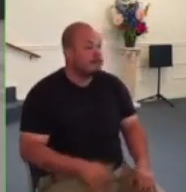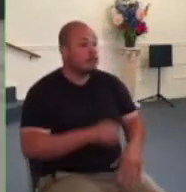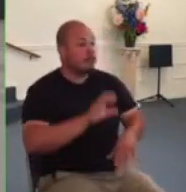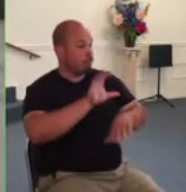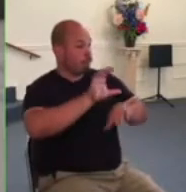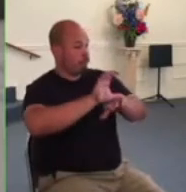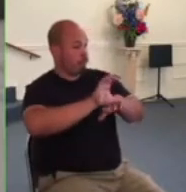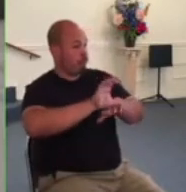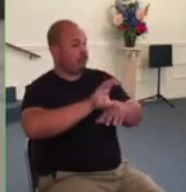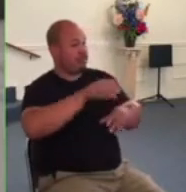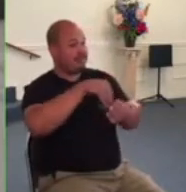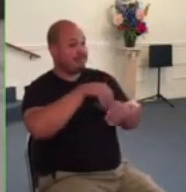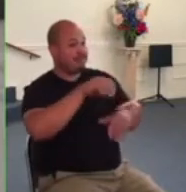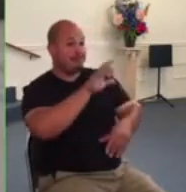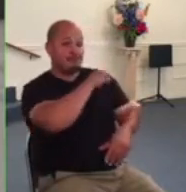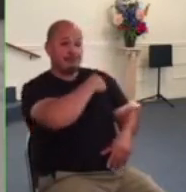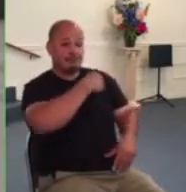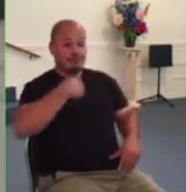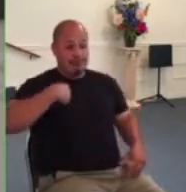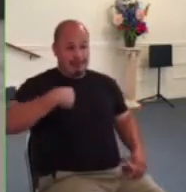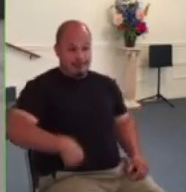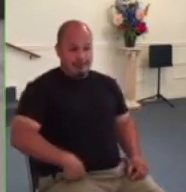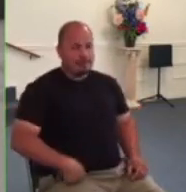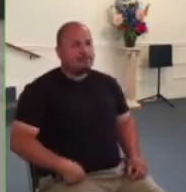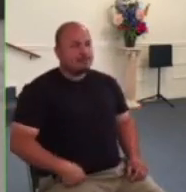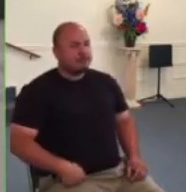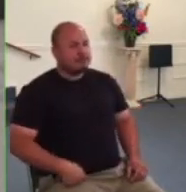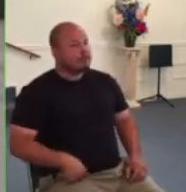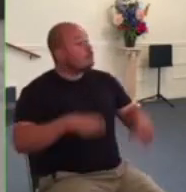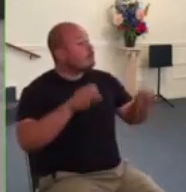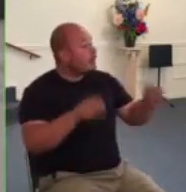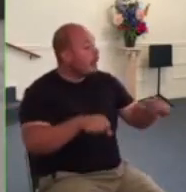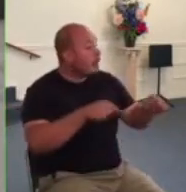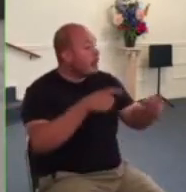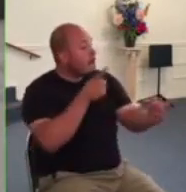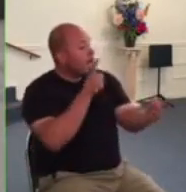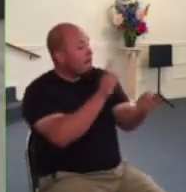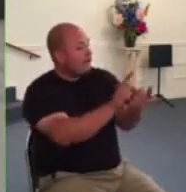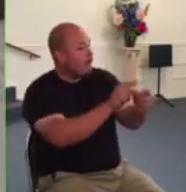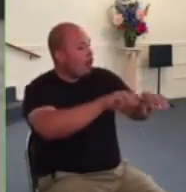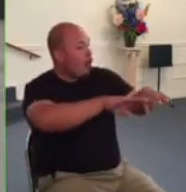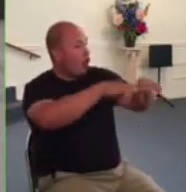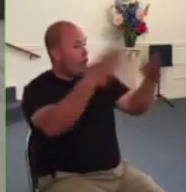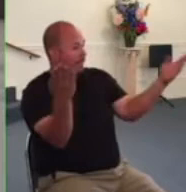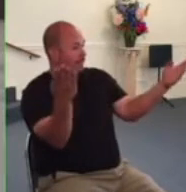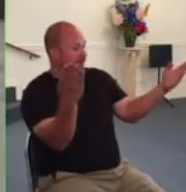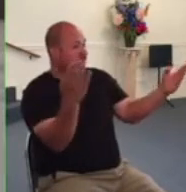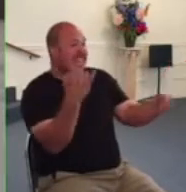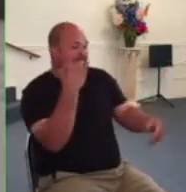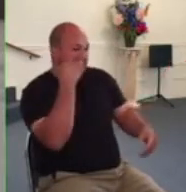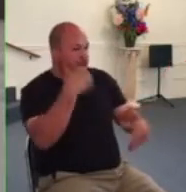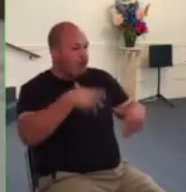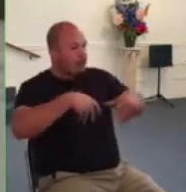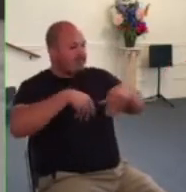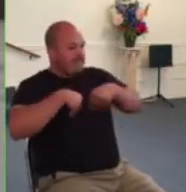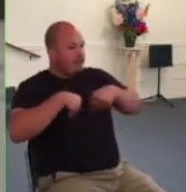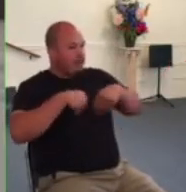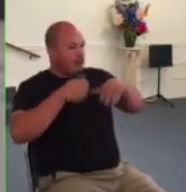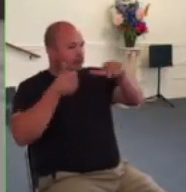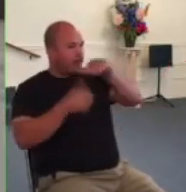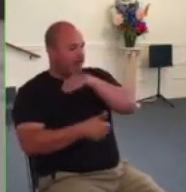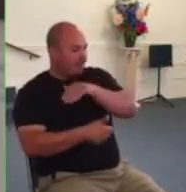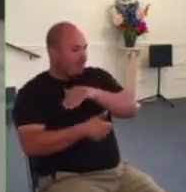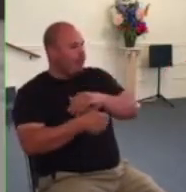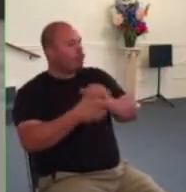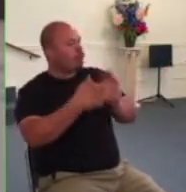can actually meet openly if they register with the government and accept certain restrictions on their activities and